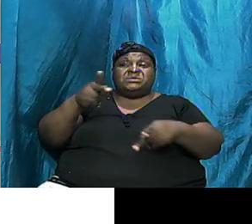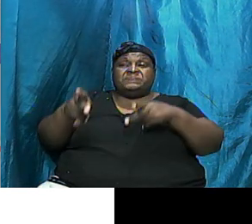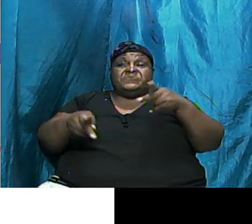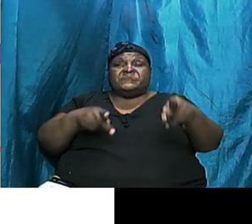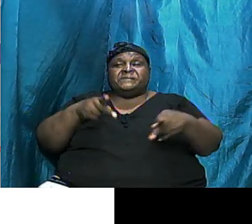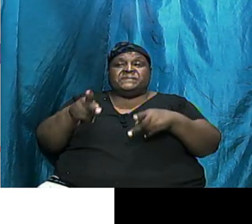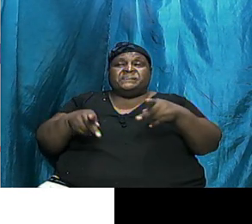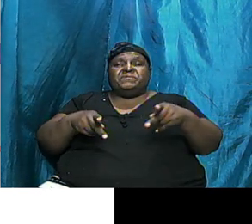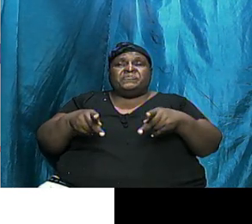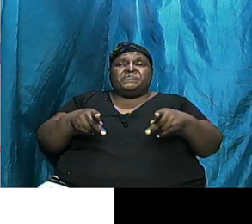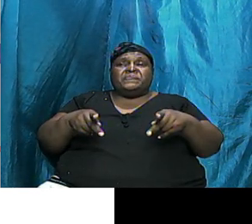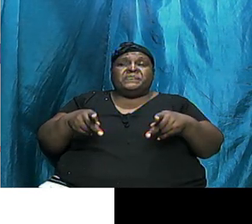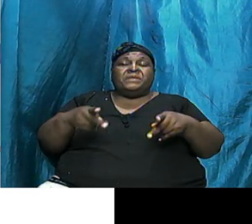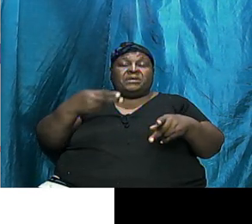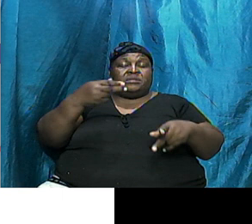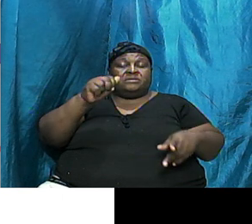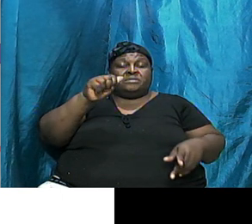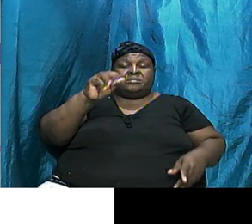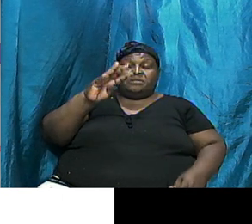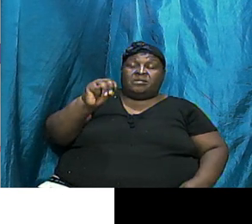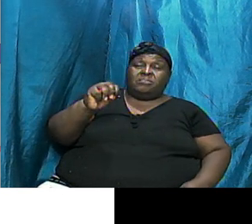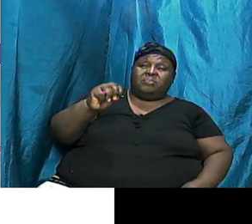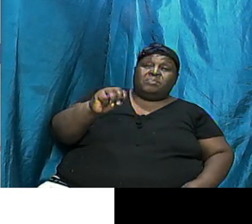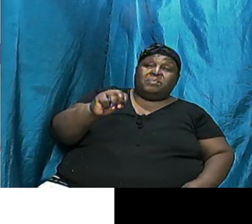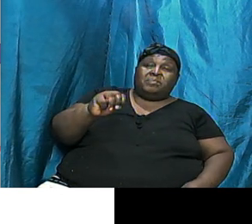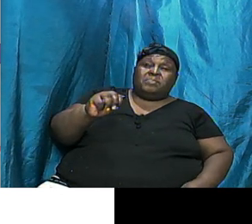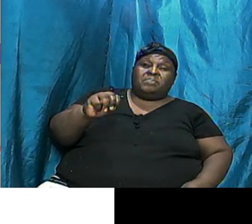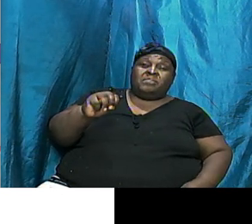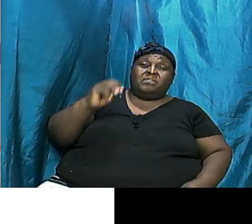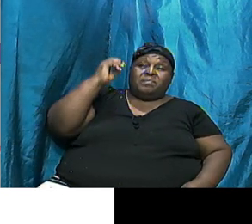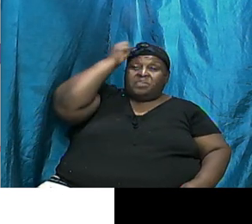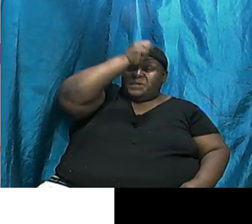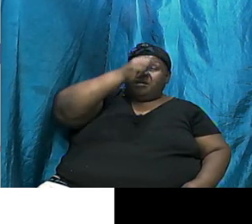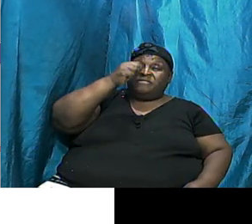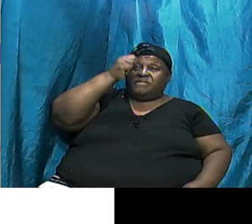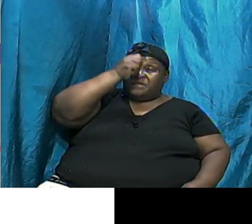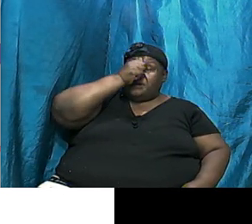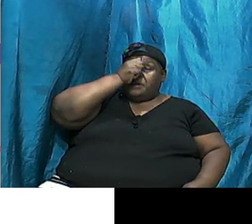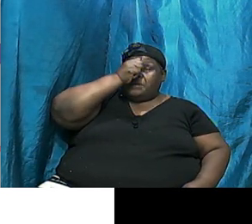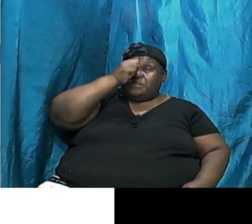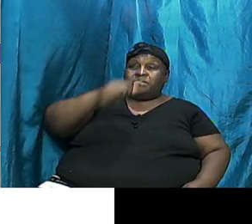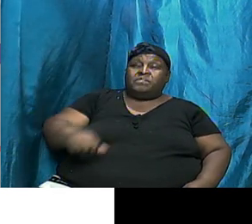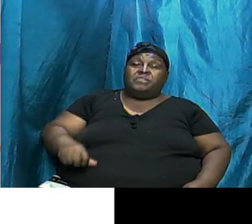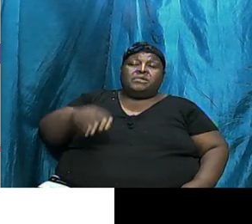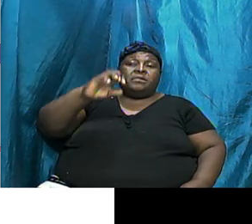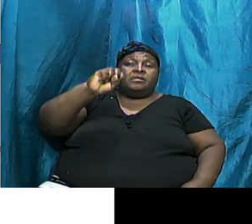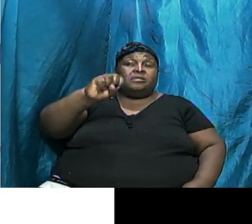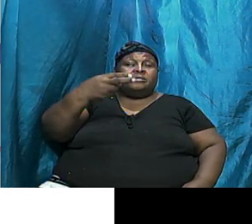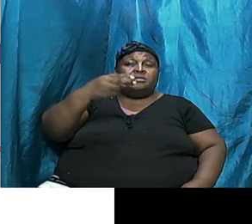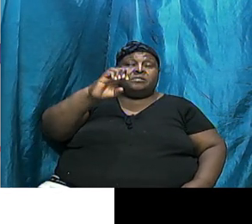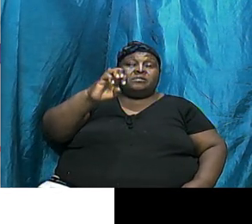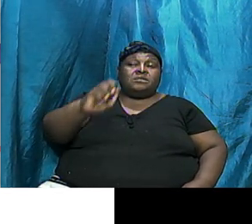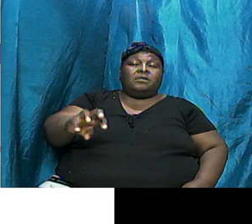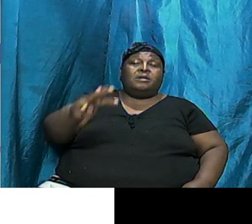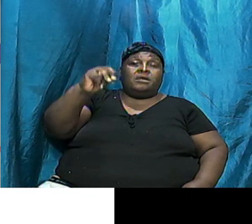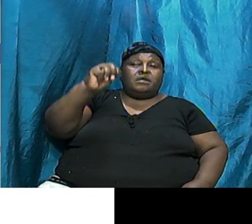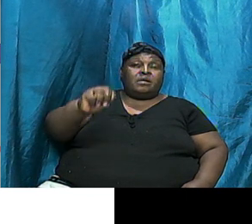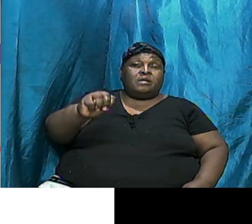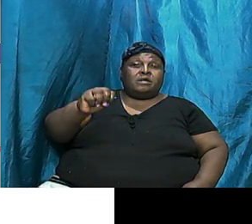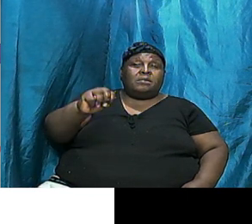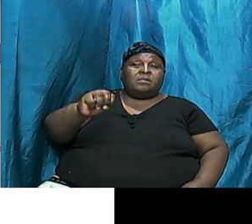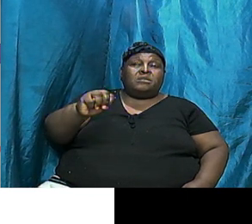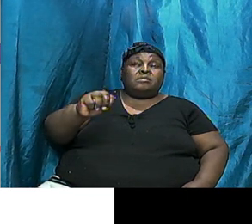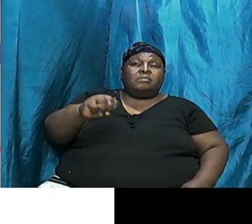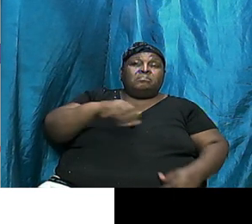Ham Continental Africa Shem Over There In The